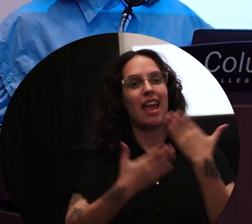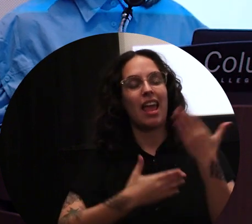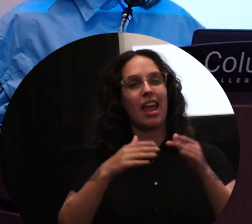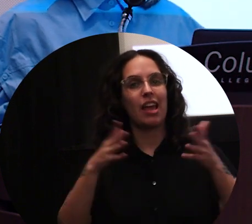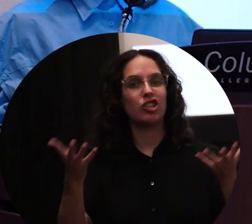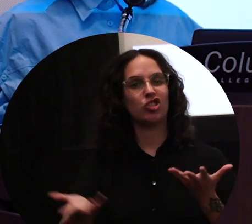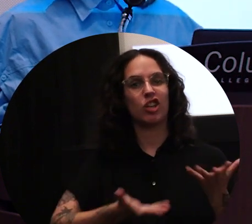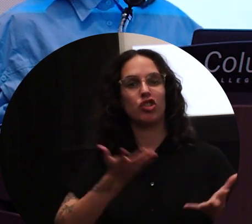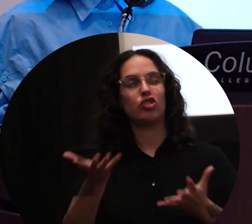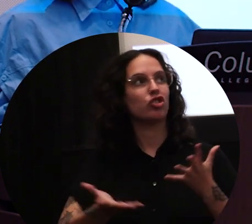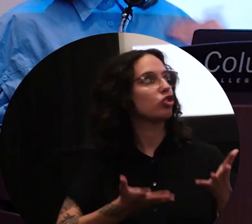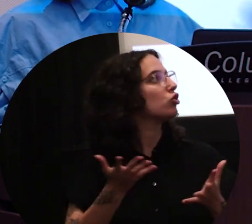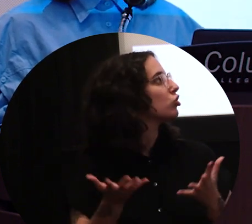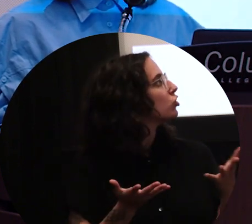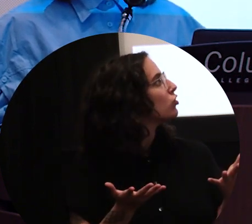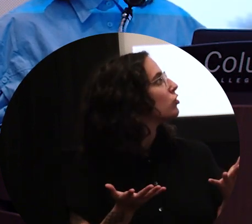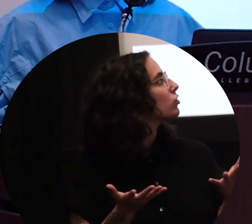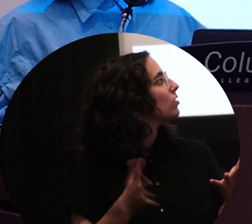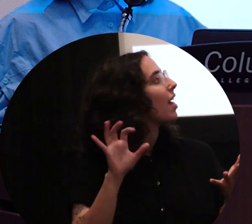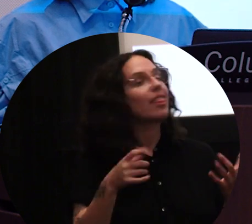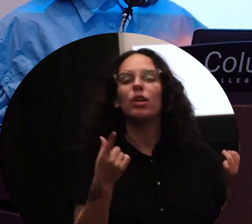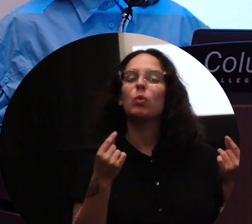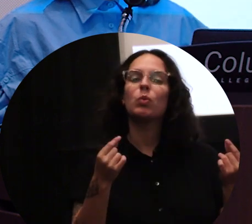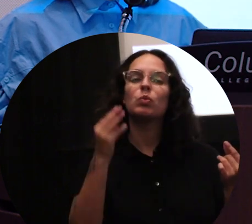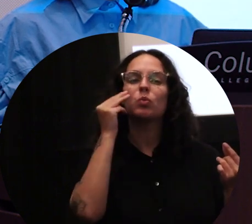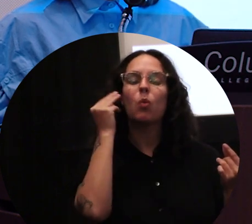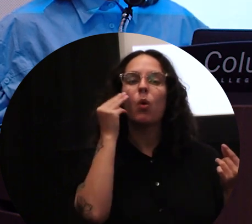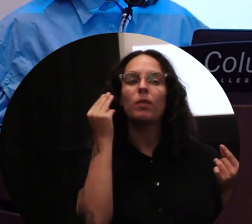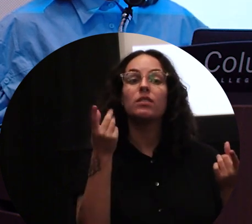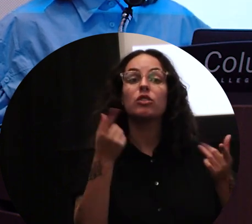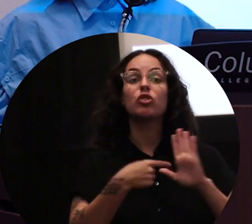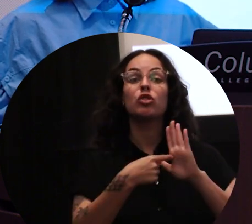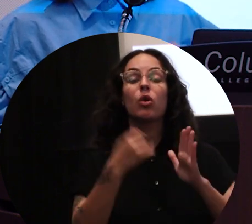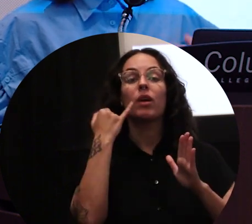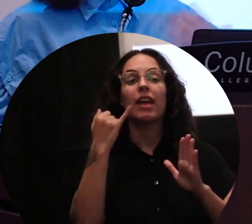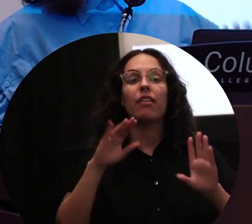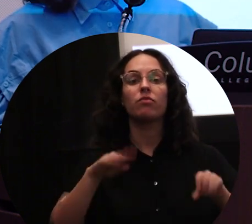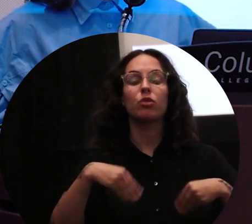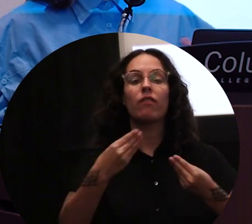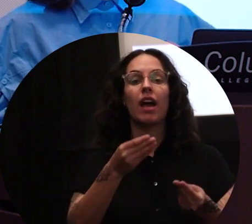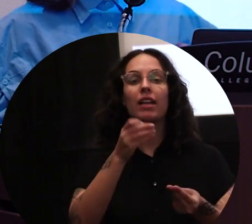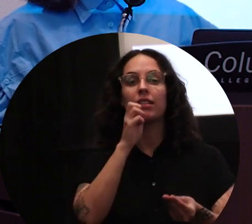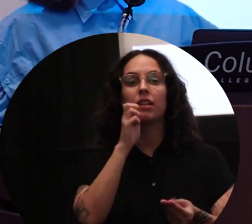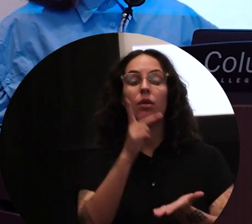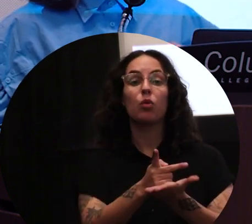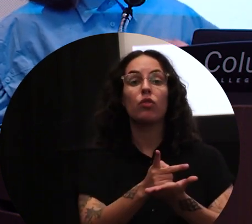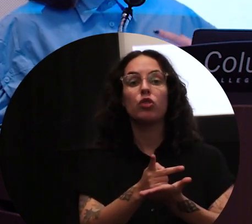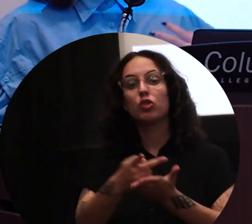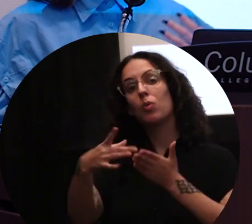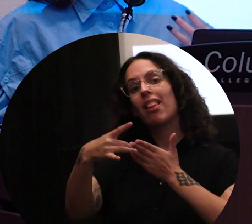the gesture that Mormons give when they give consent to a leader or